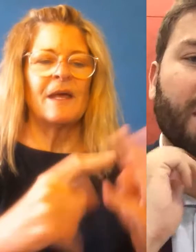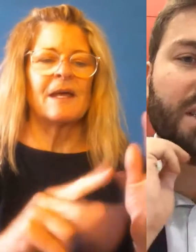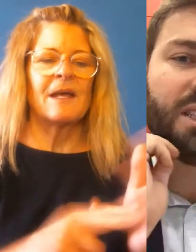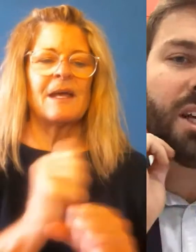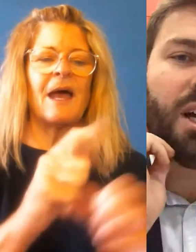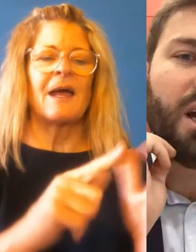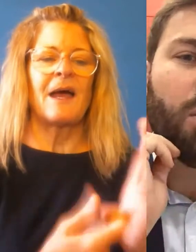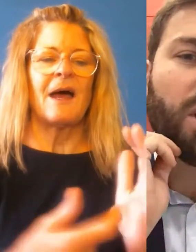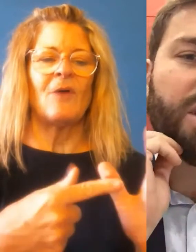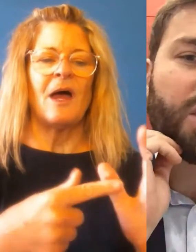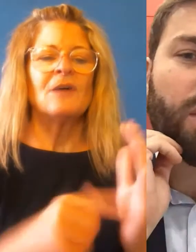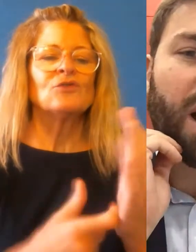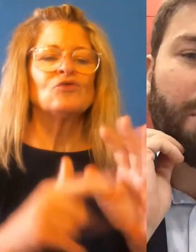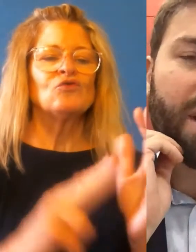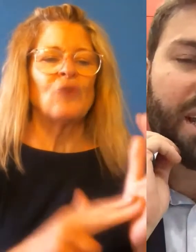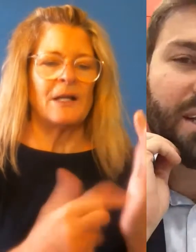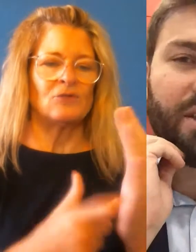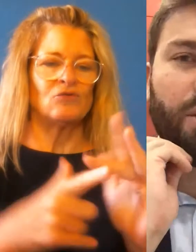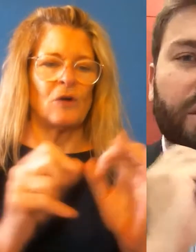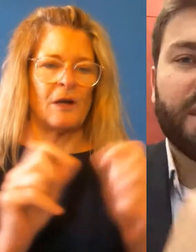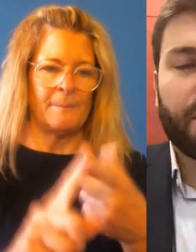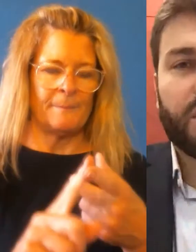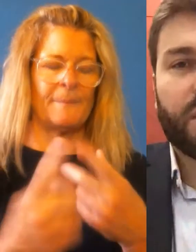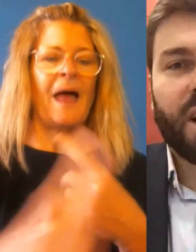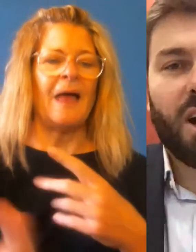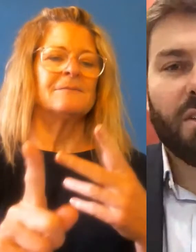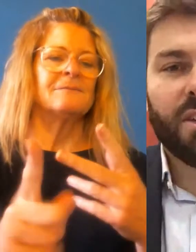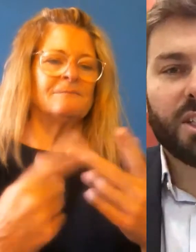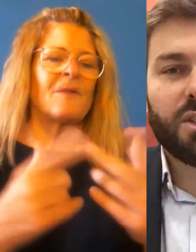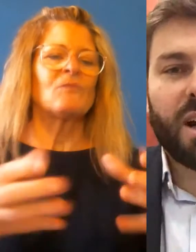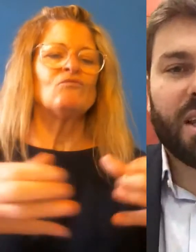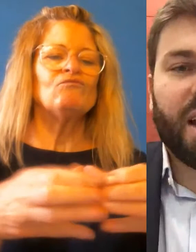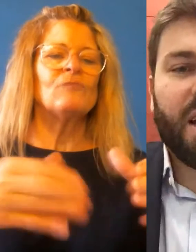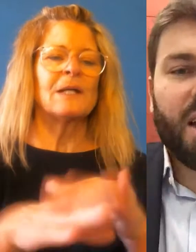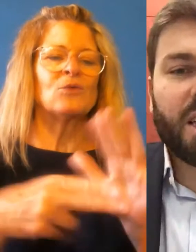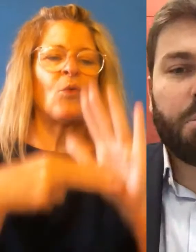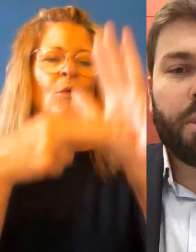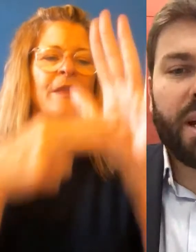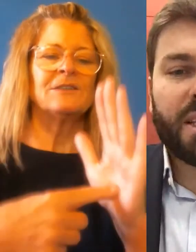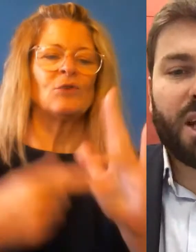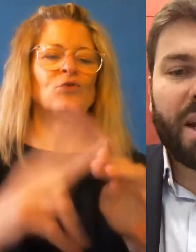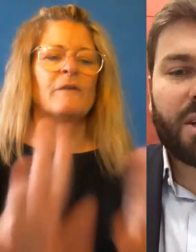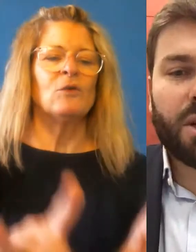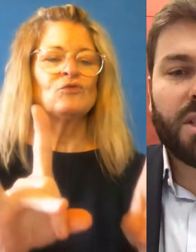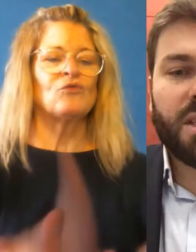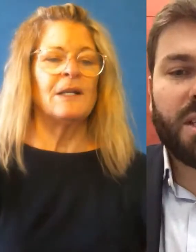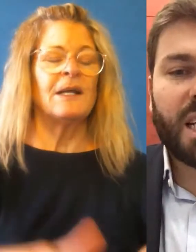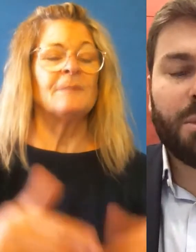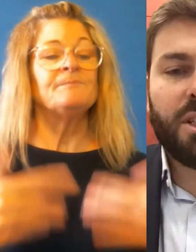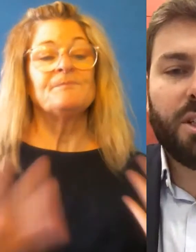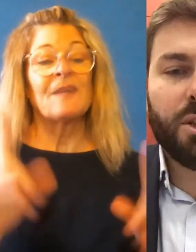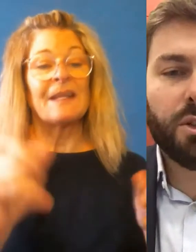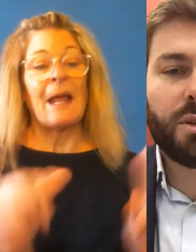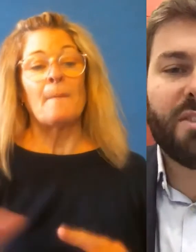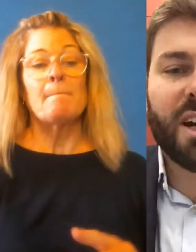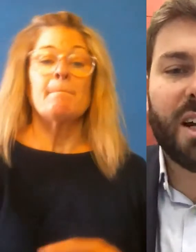as well as the, the Wadja tribe in the Northern Territory of Australia. Yeah. Let's bring, let's bring, go back across the Tasman